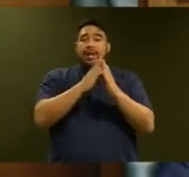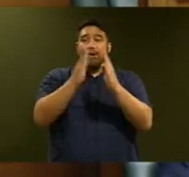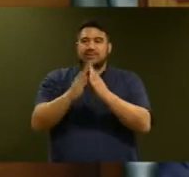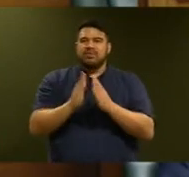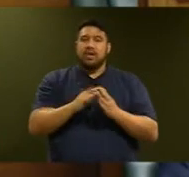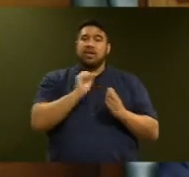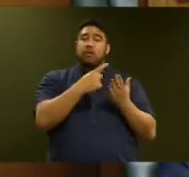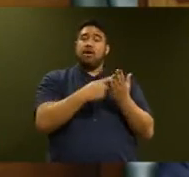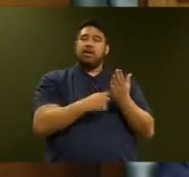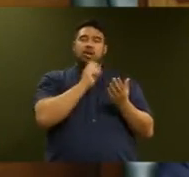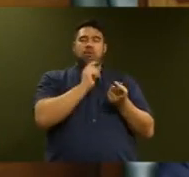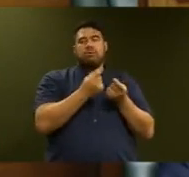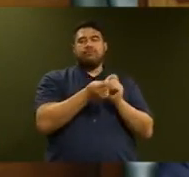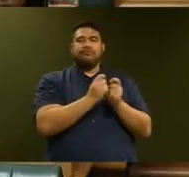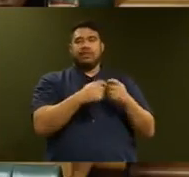response of the banks?